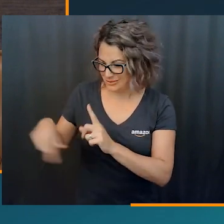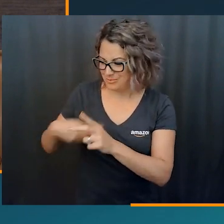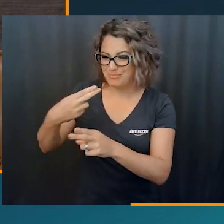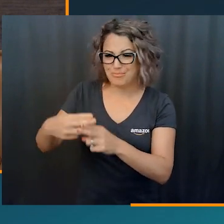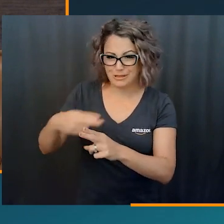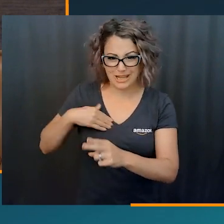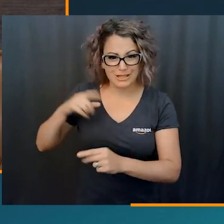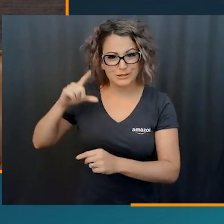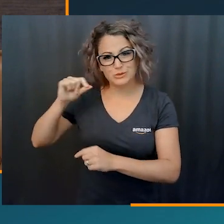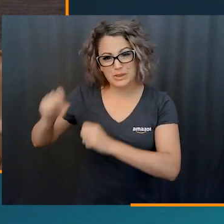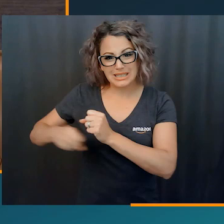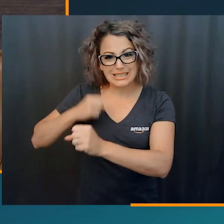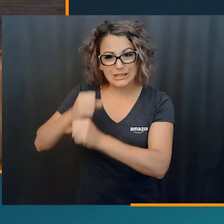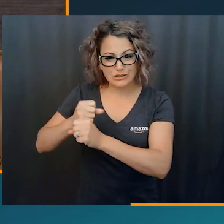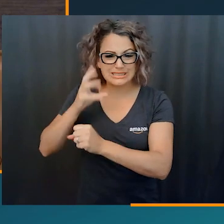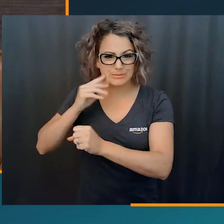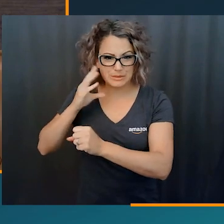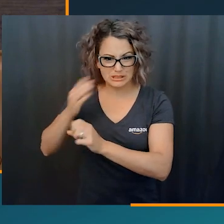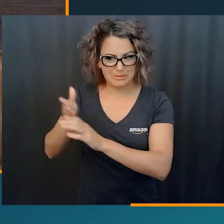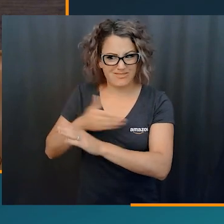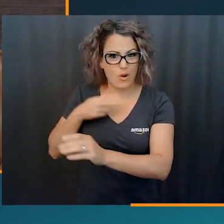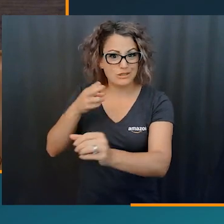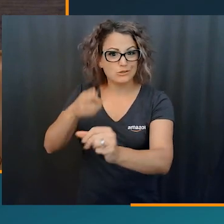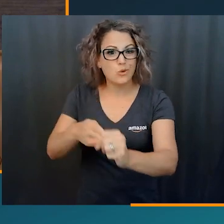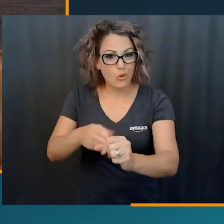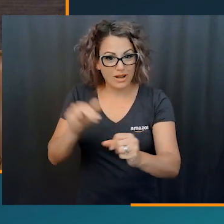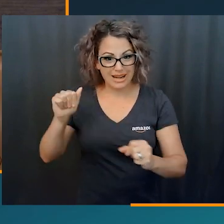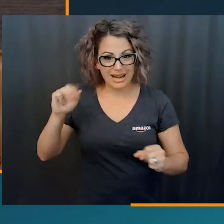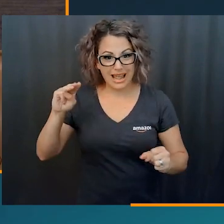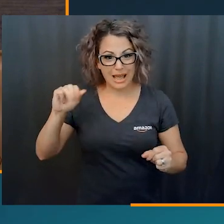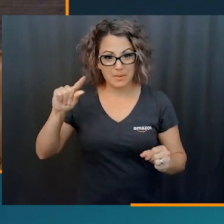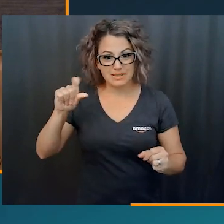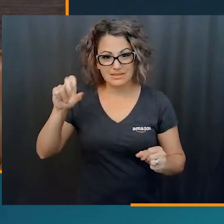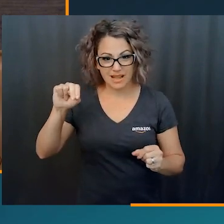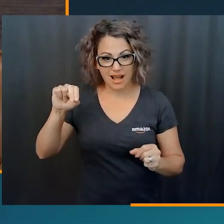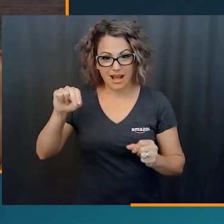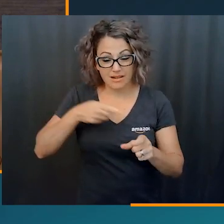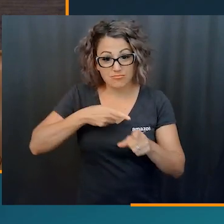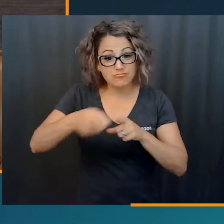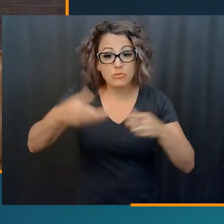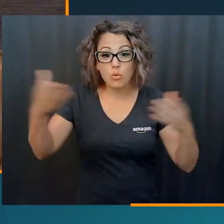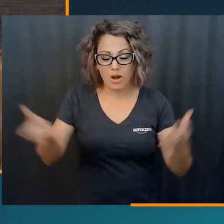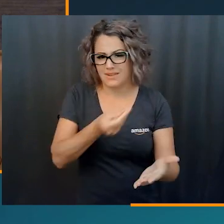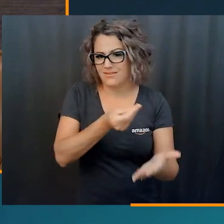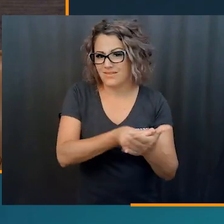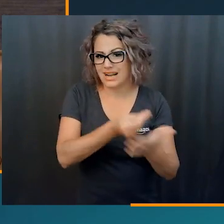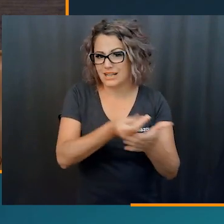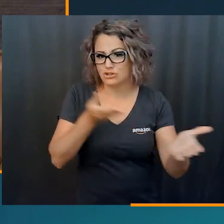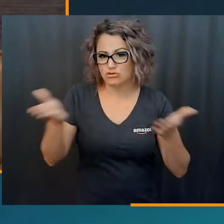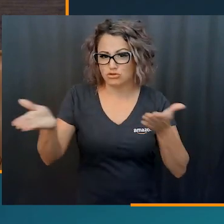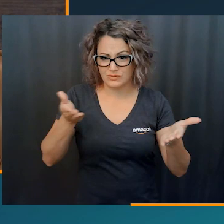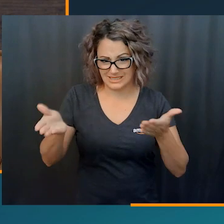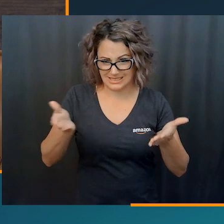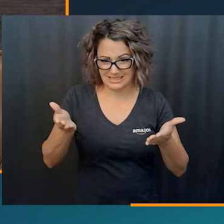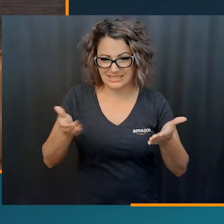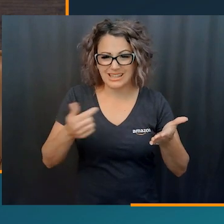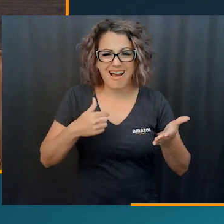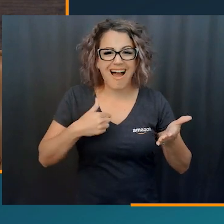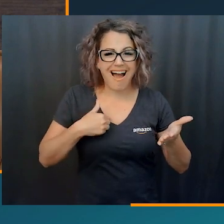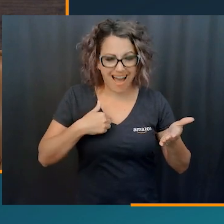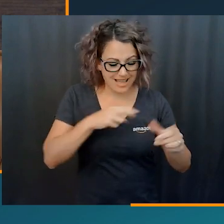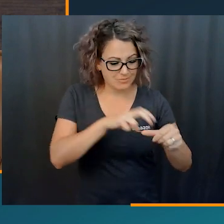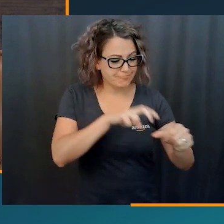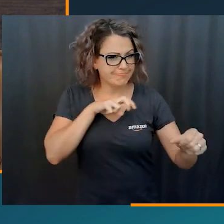in my case. So, like you said, I had 20 years. I have 20 years experience before coming to Amazon in financial services